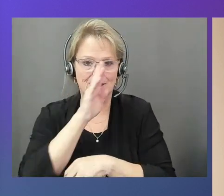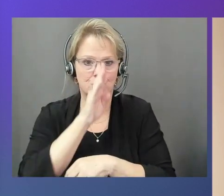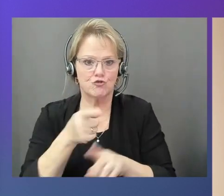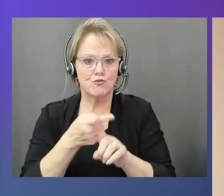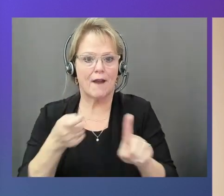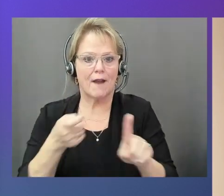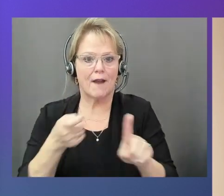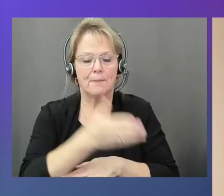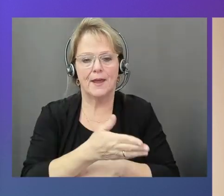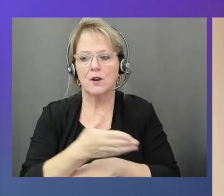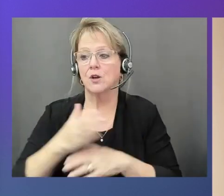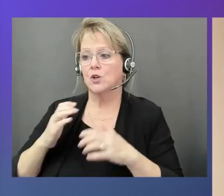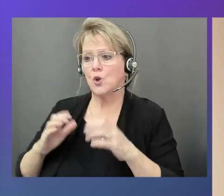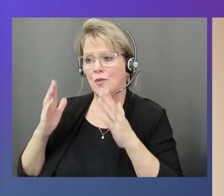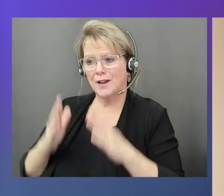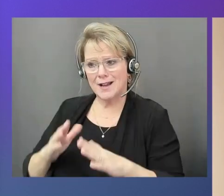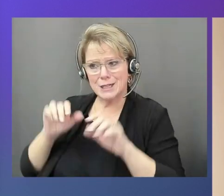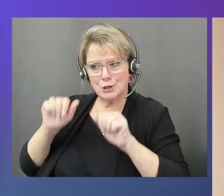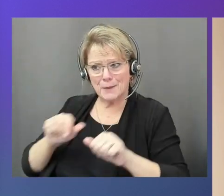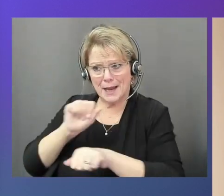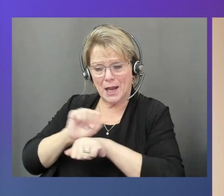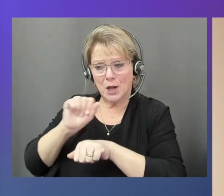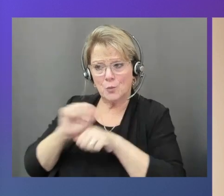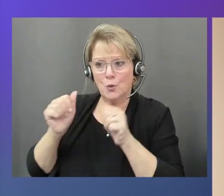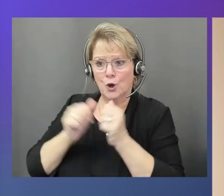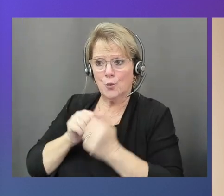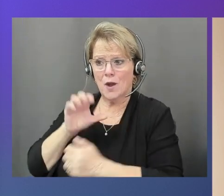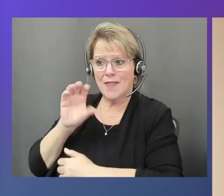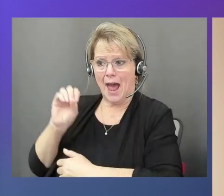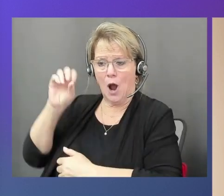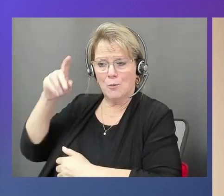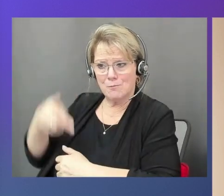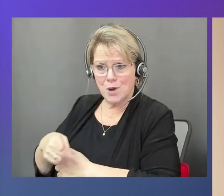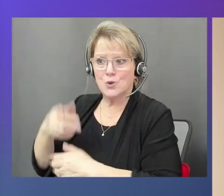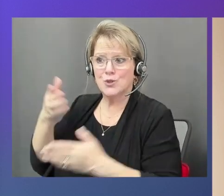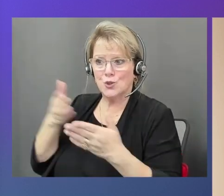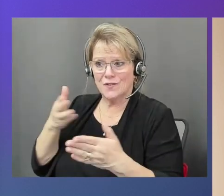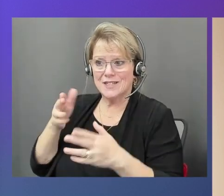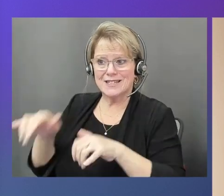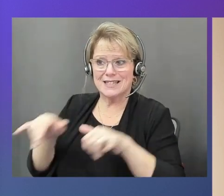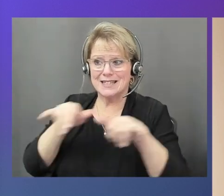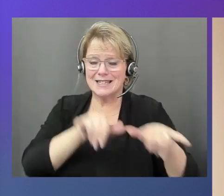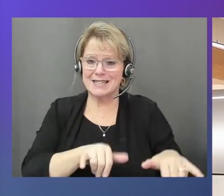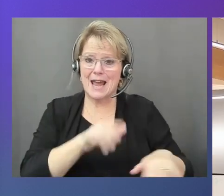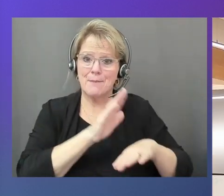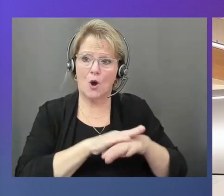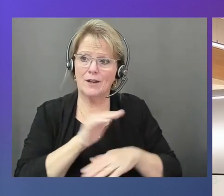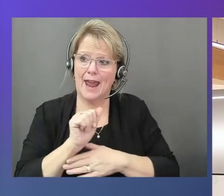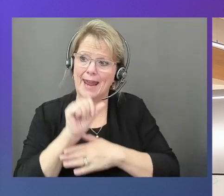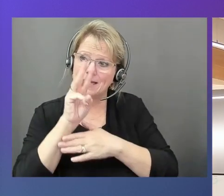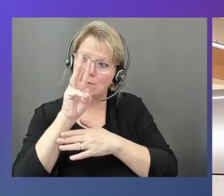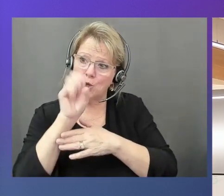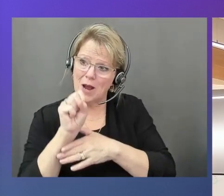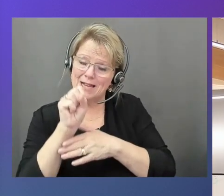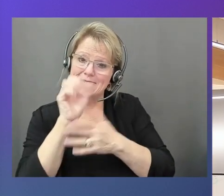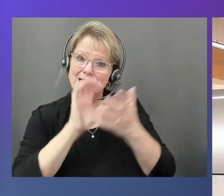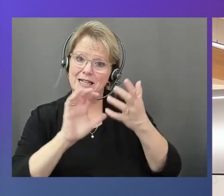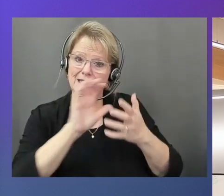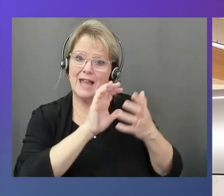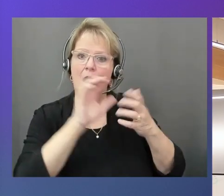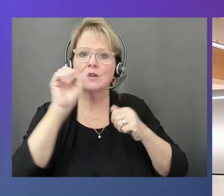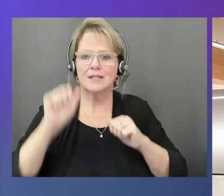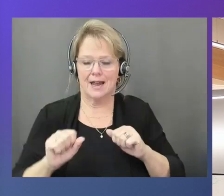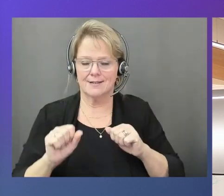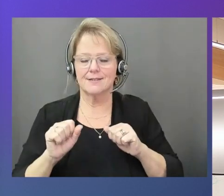AWS services on Outpost the same way as they would have worked on AWS cloud. Exactly. This is very transparent.